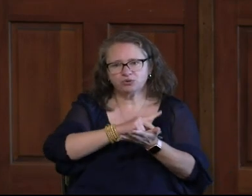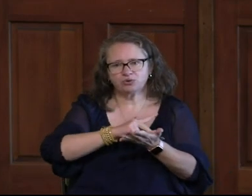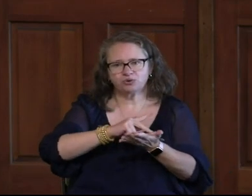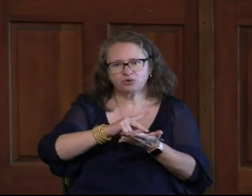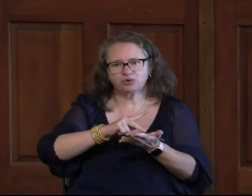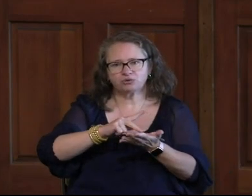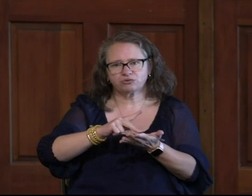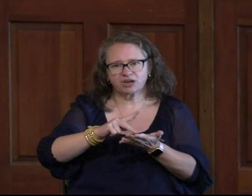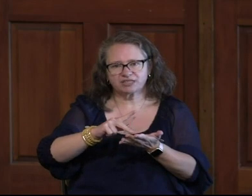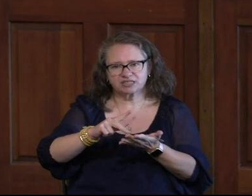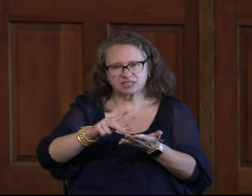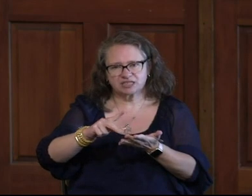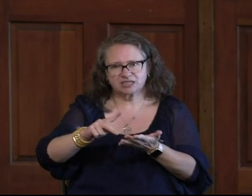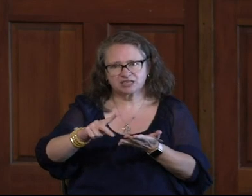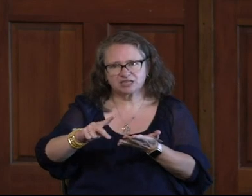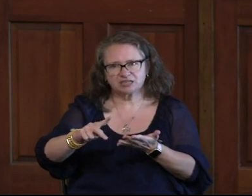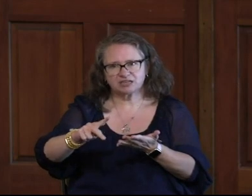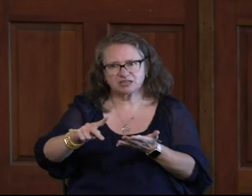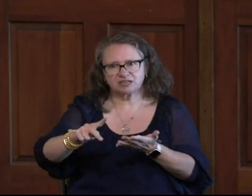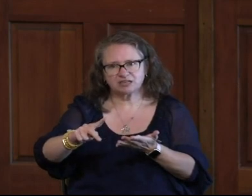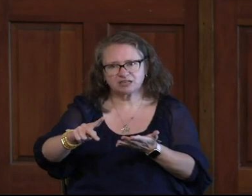purity.